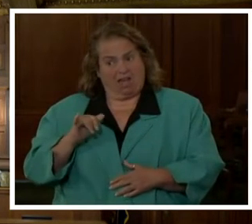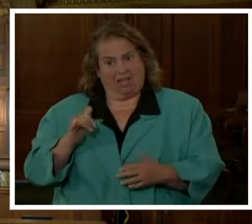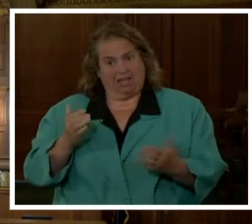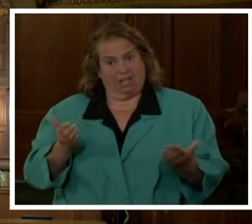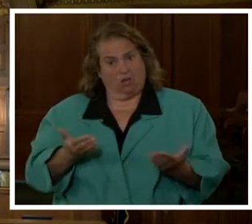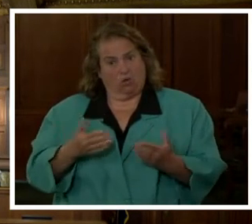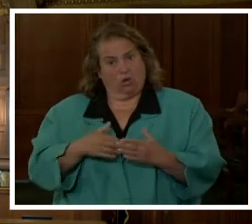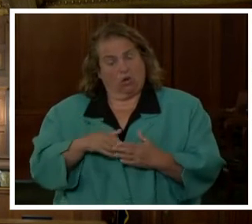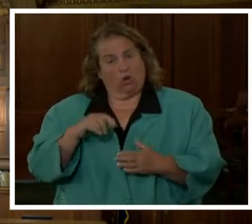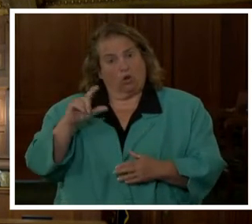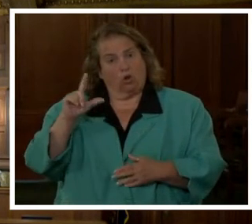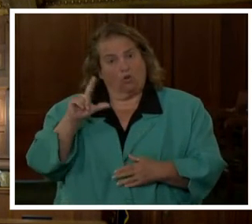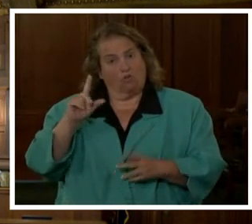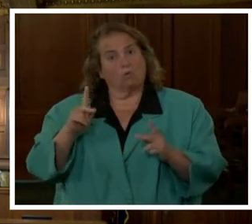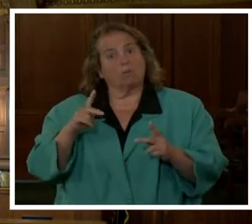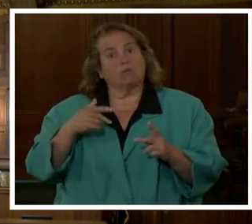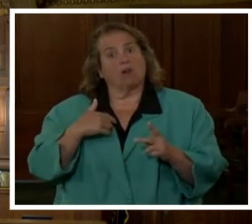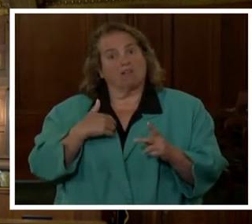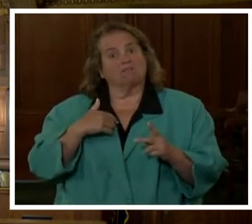the local authorities have done that?